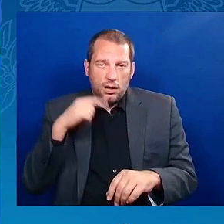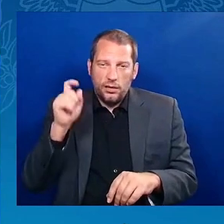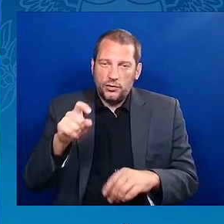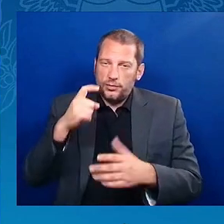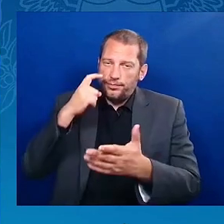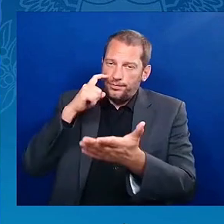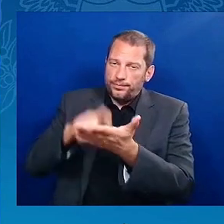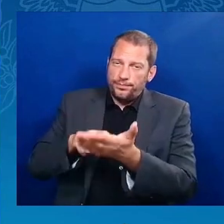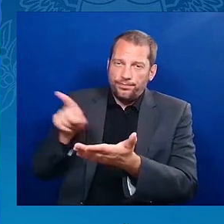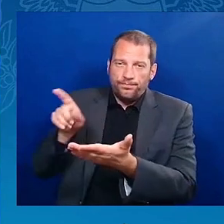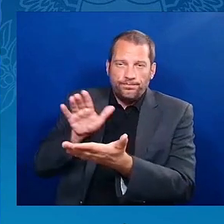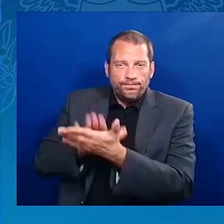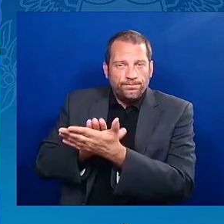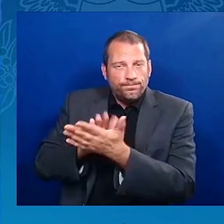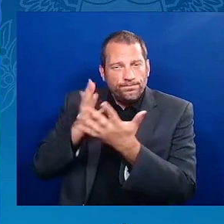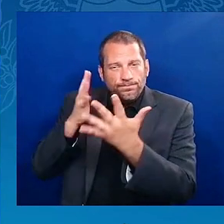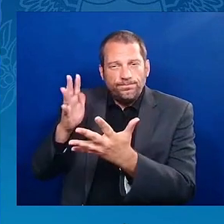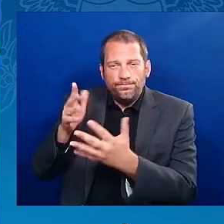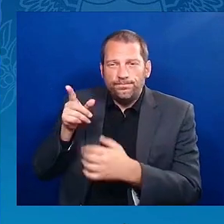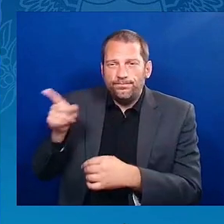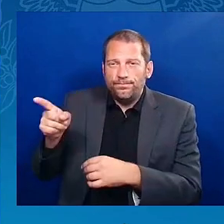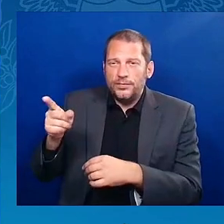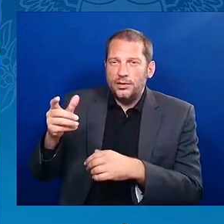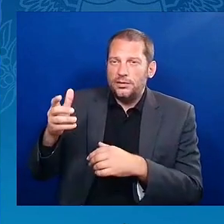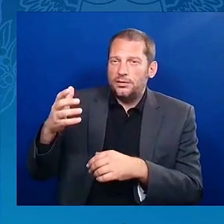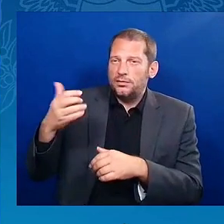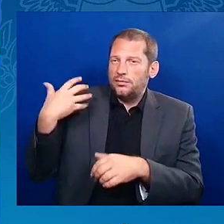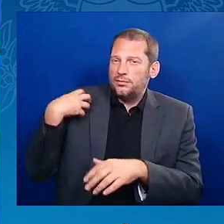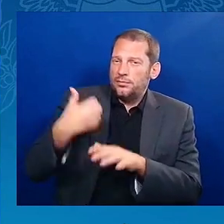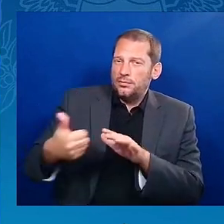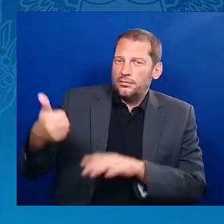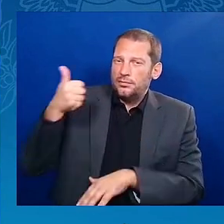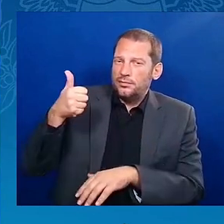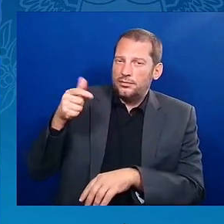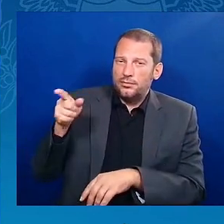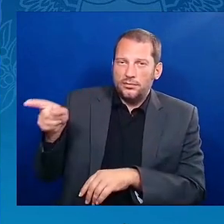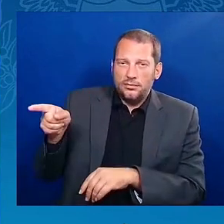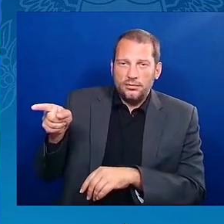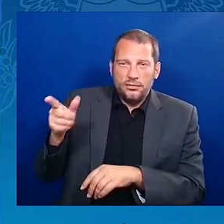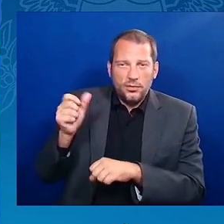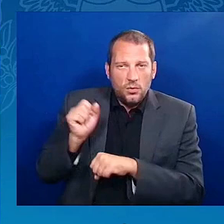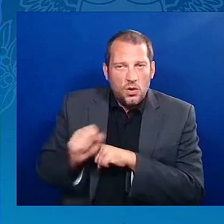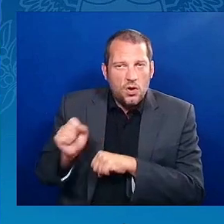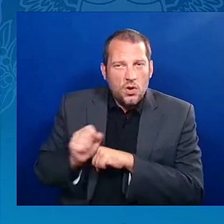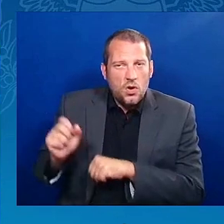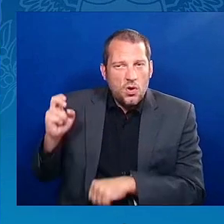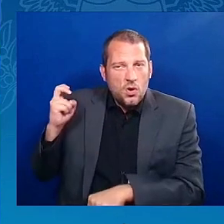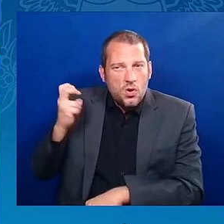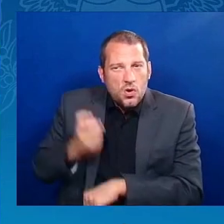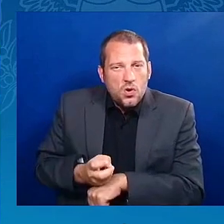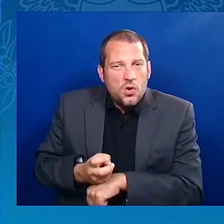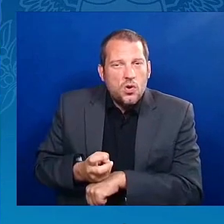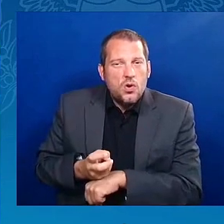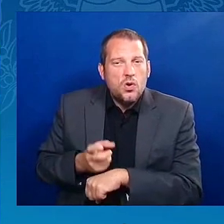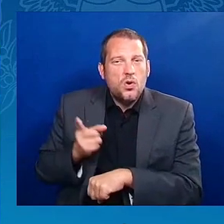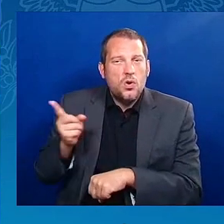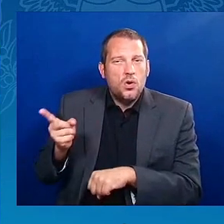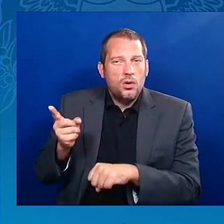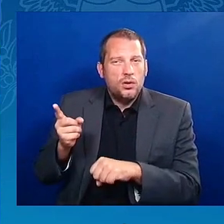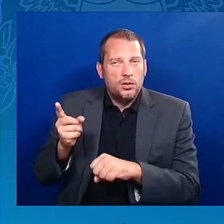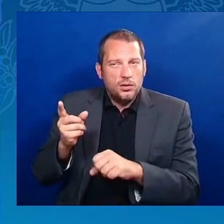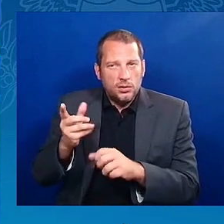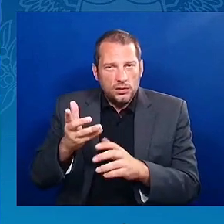on this for a while, and so this is where it is. Home appraisals. How many people here have heard the story about a black family,